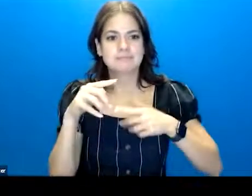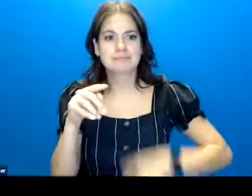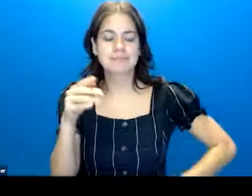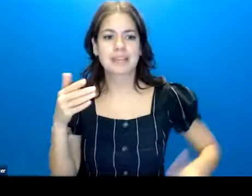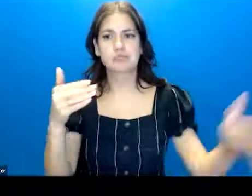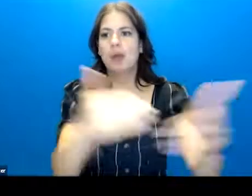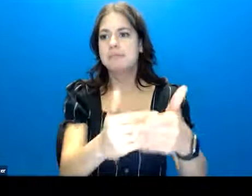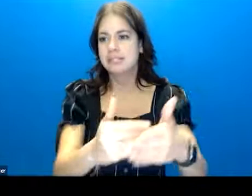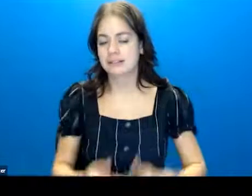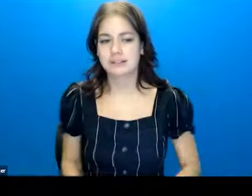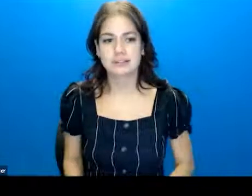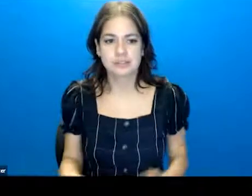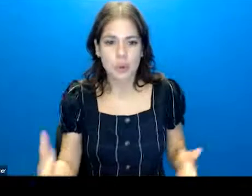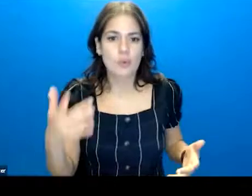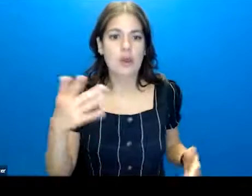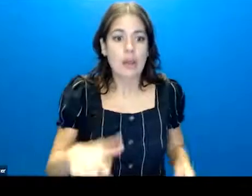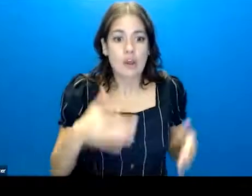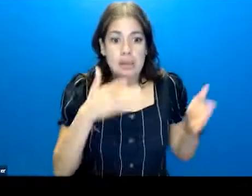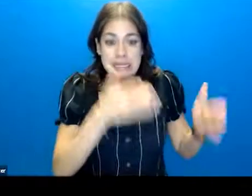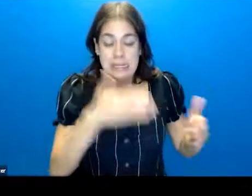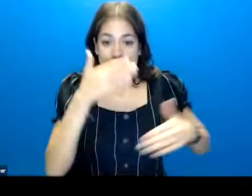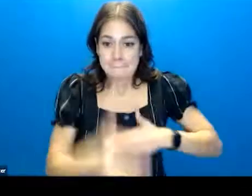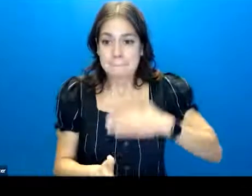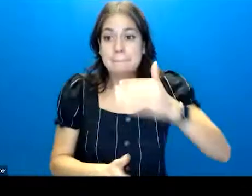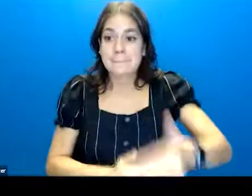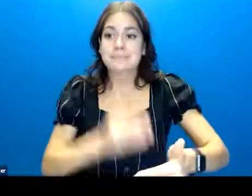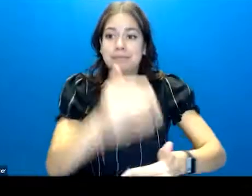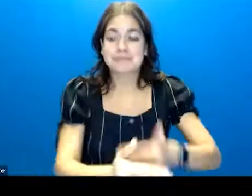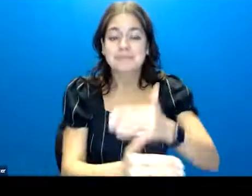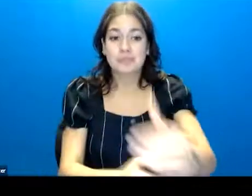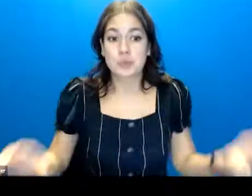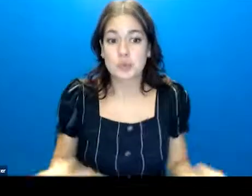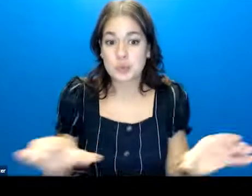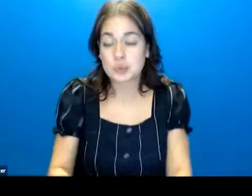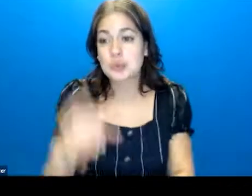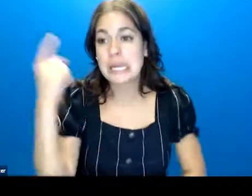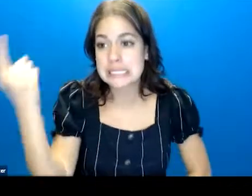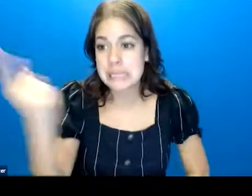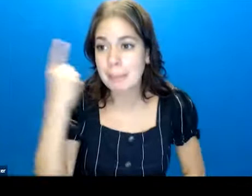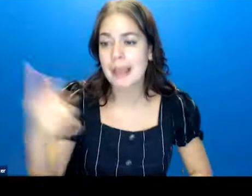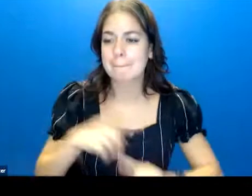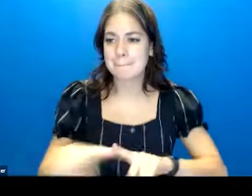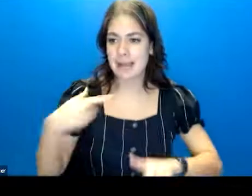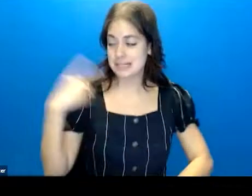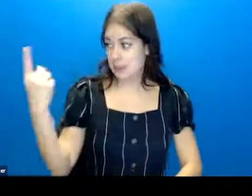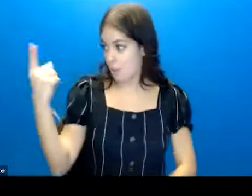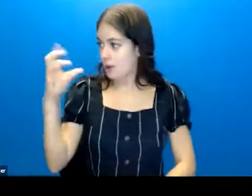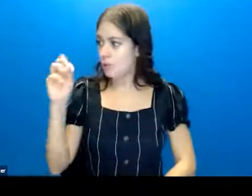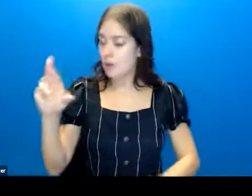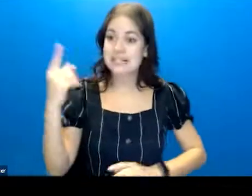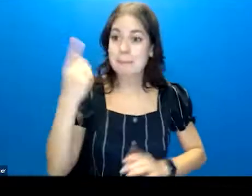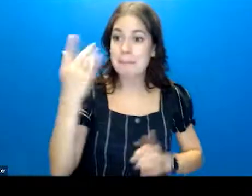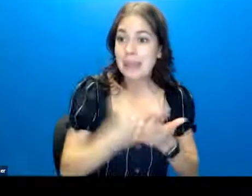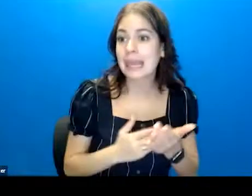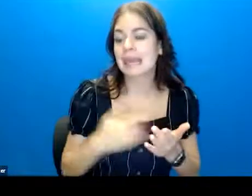So they're taking the steps to do something, but someone, something,